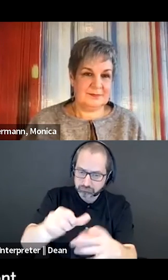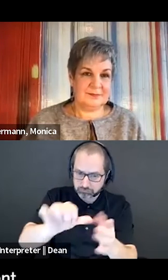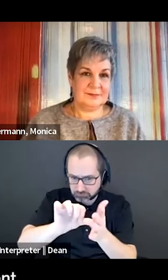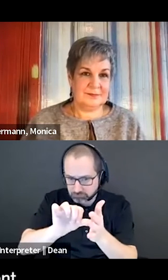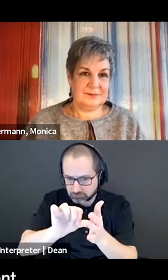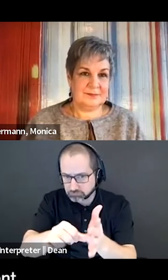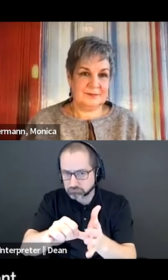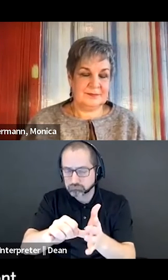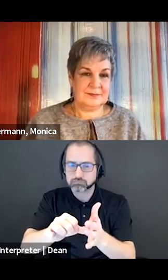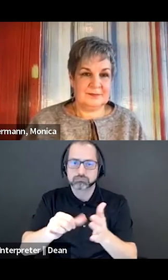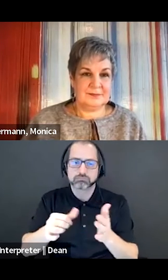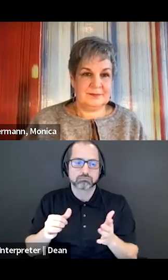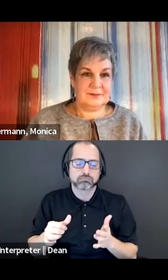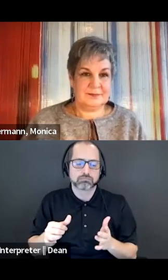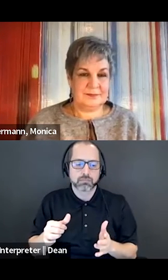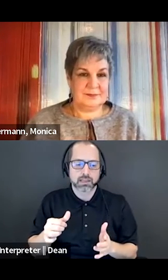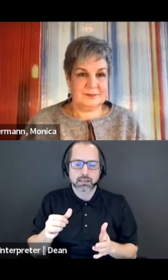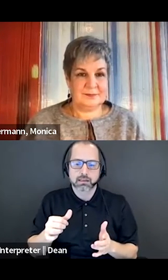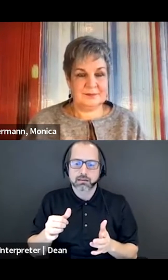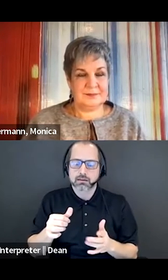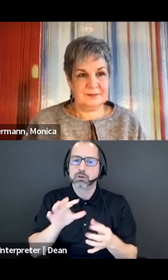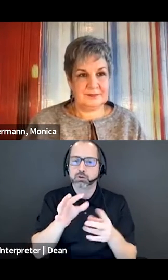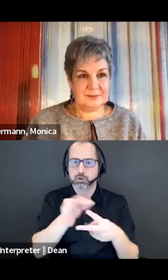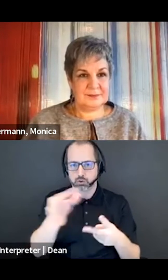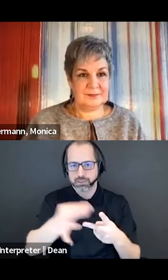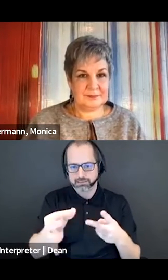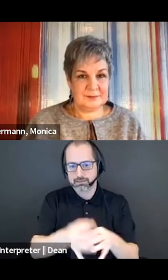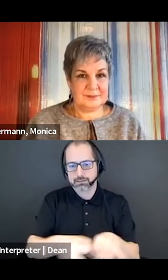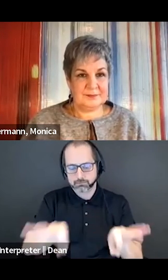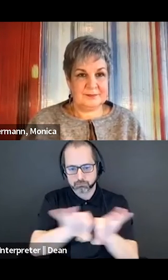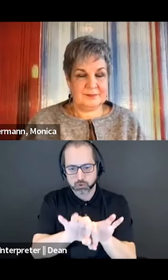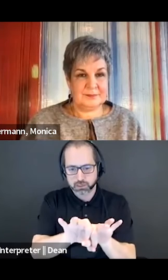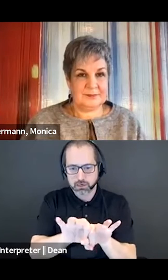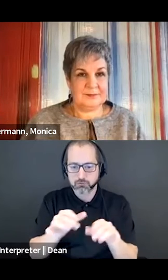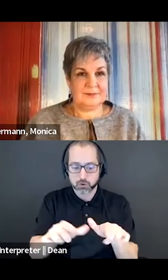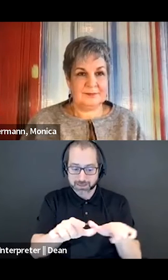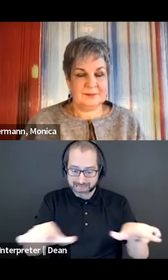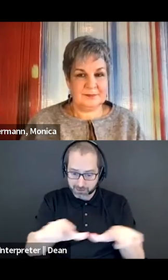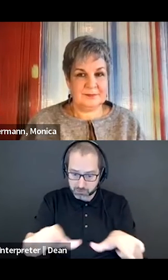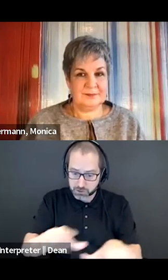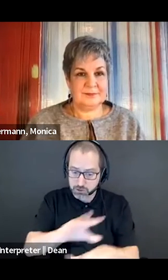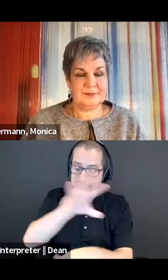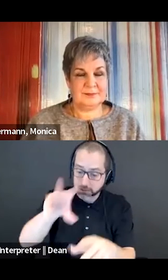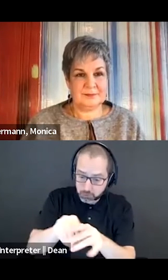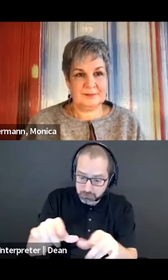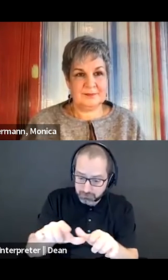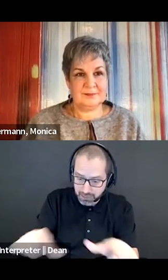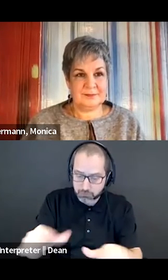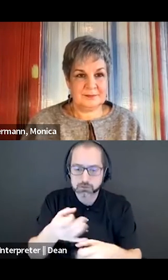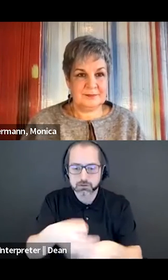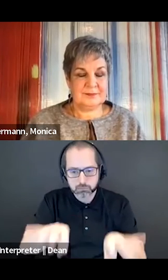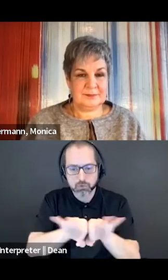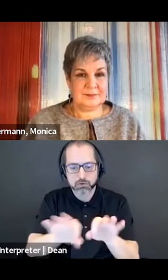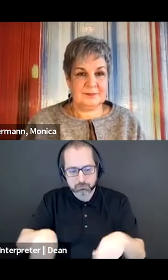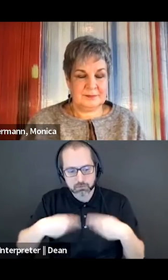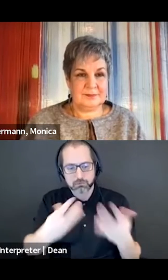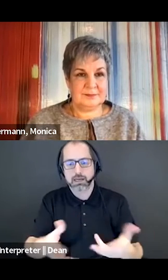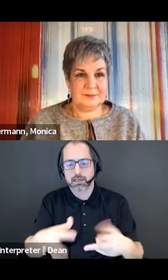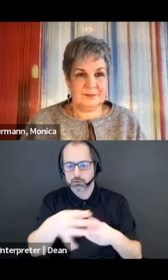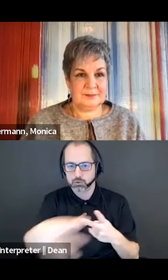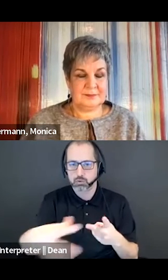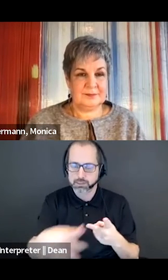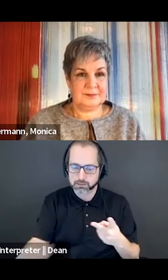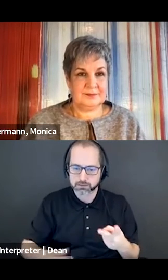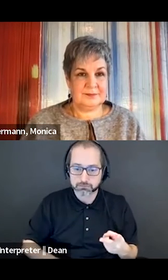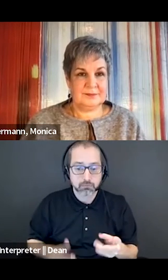is the importance of choice when it comes to language and inclusive language and that so oftentimes we are